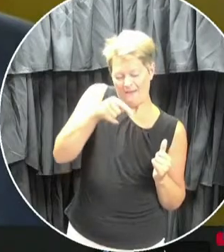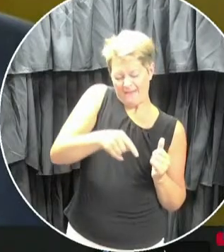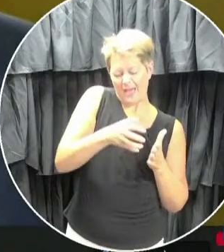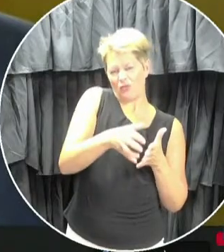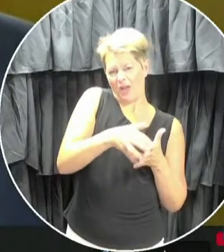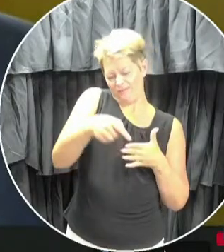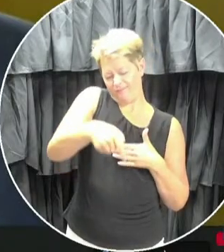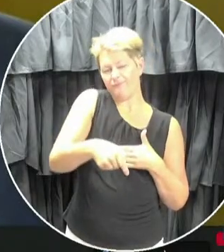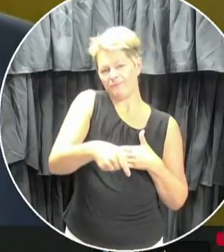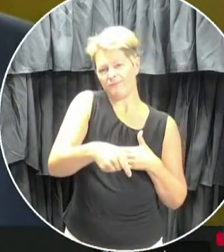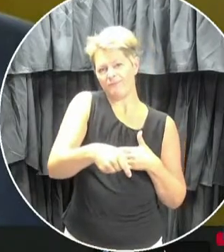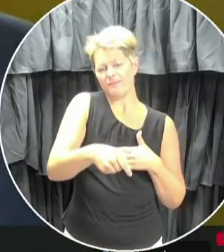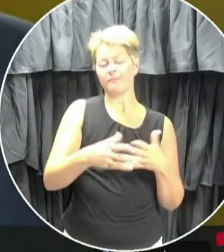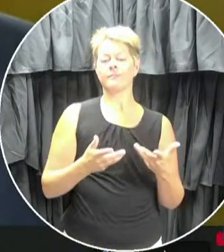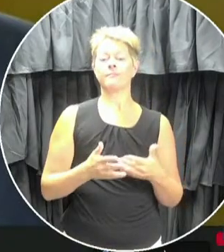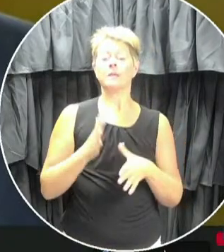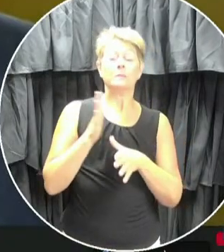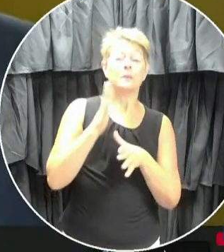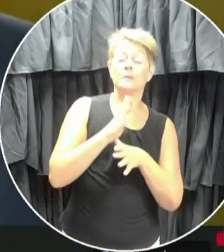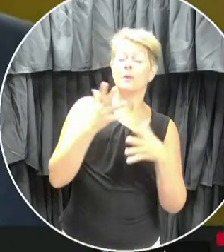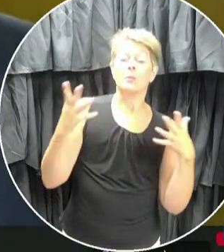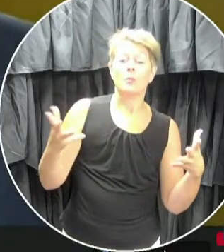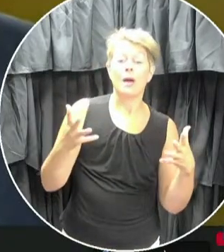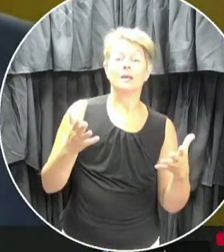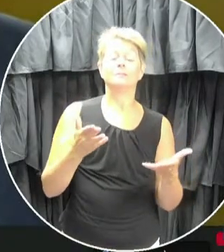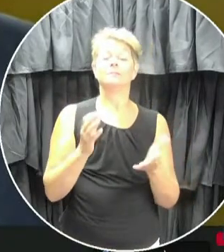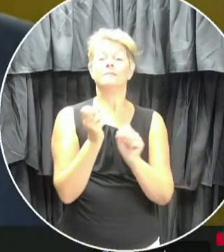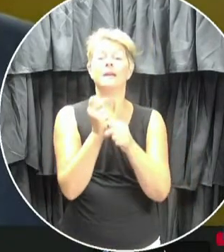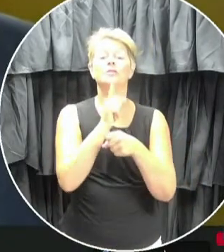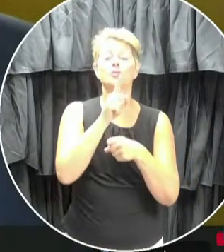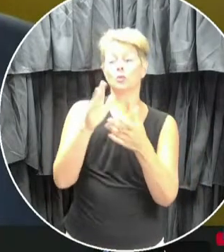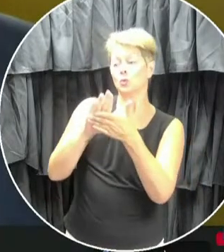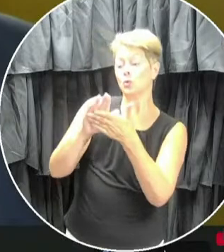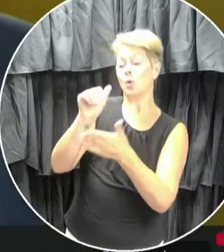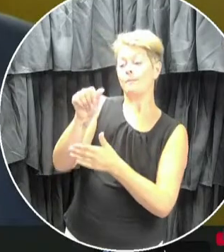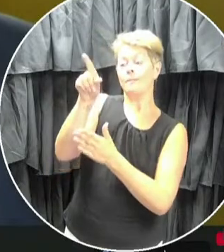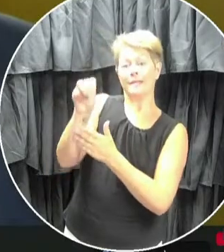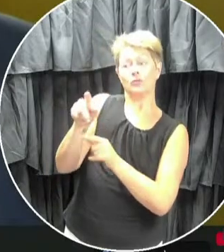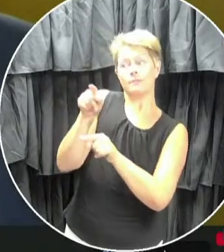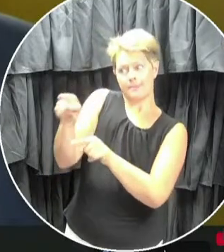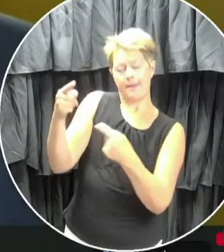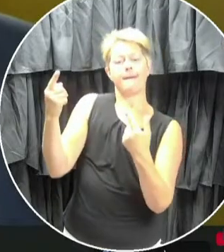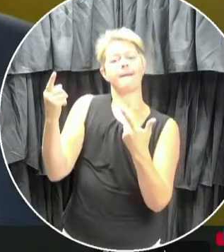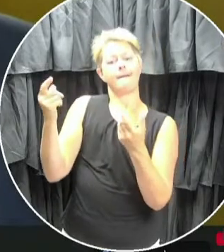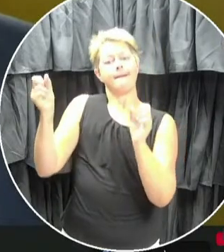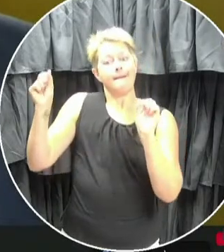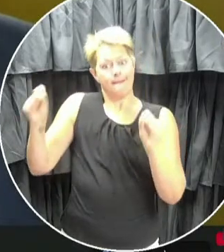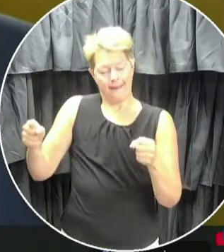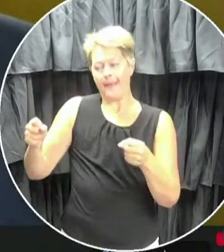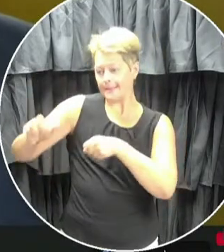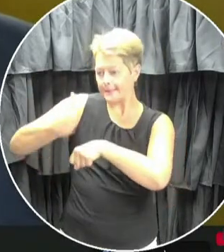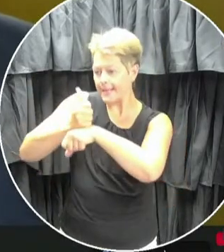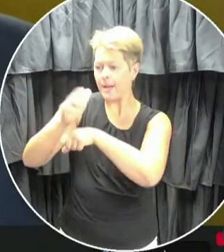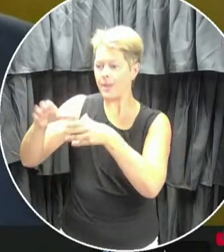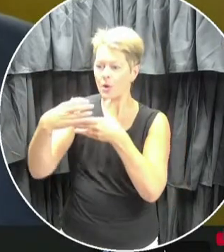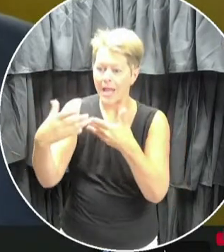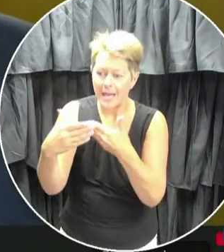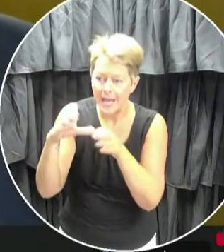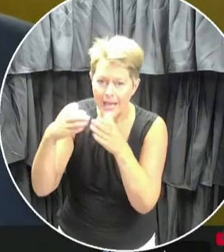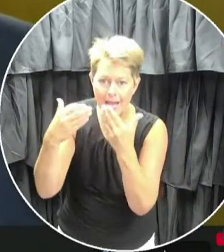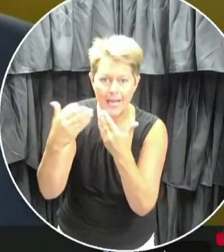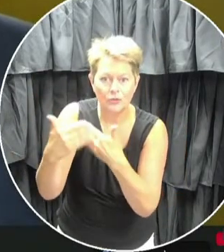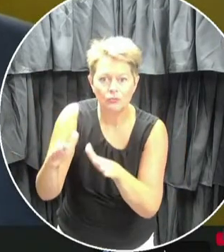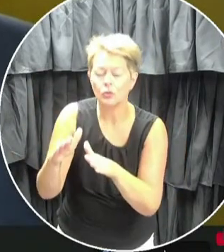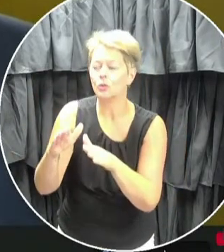is to provide greater detail and amplification to school administrators to enable them to make site specific arrangements for our more than